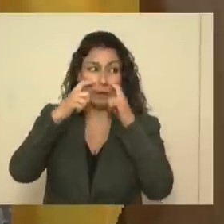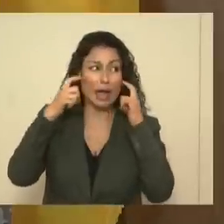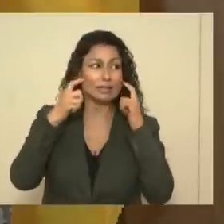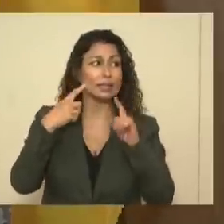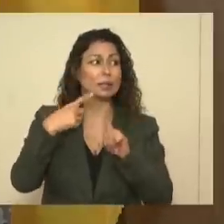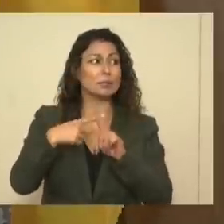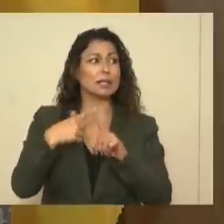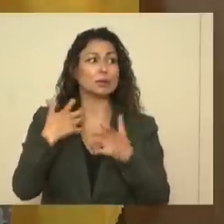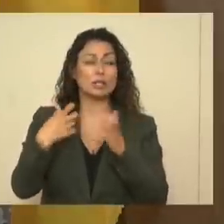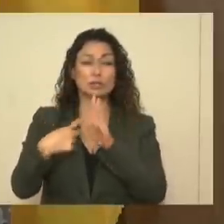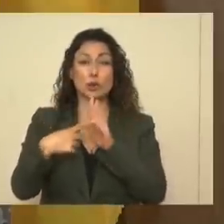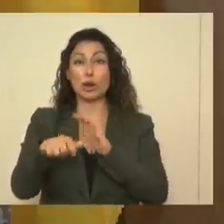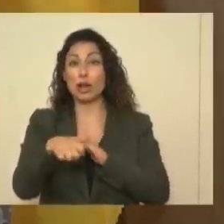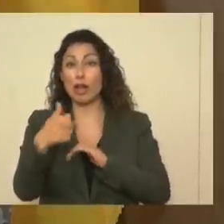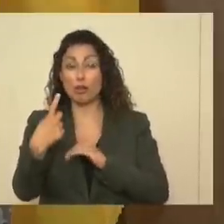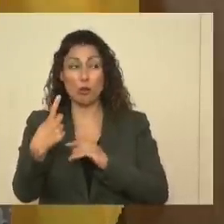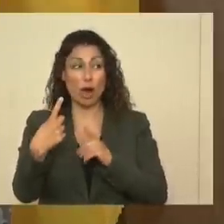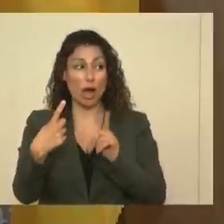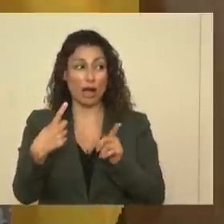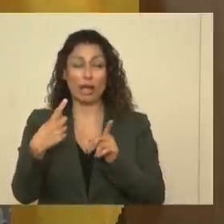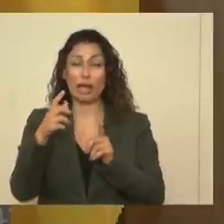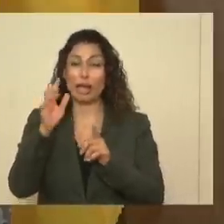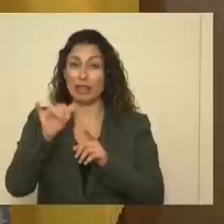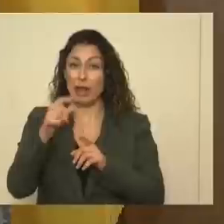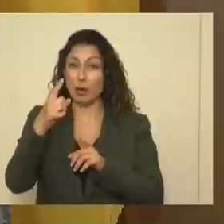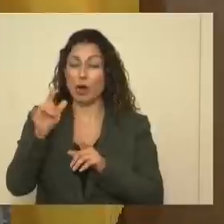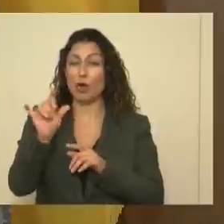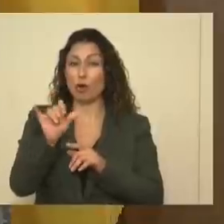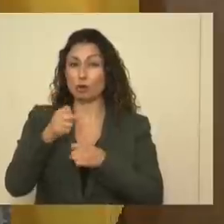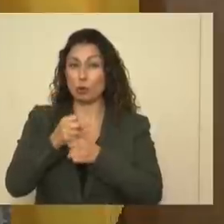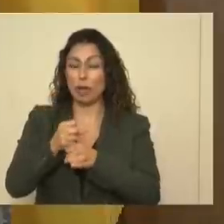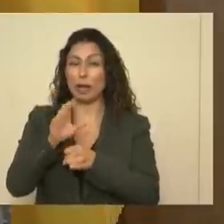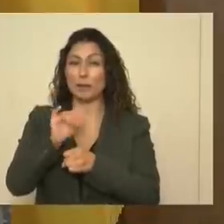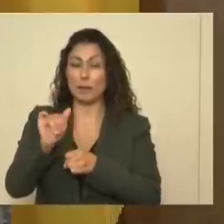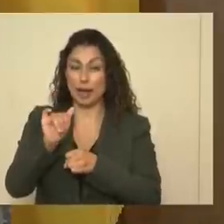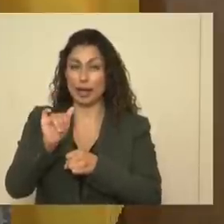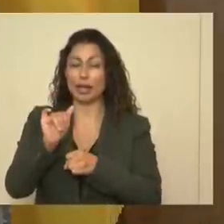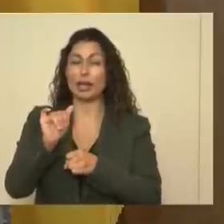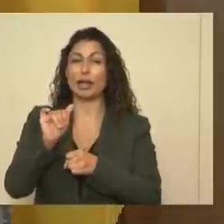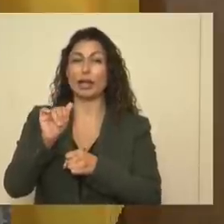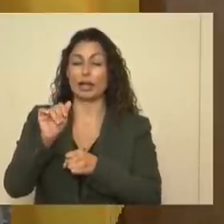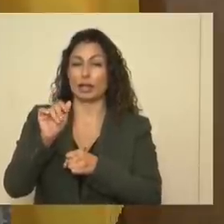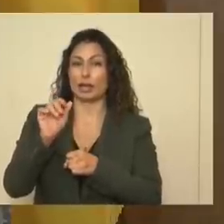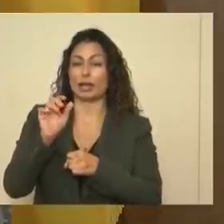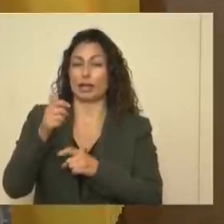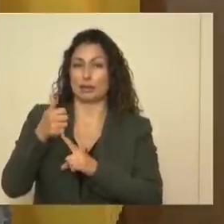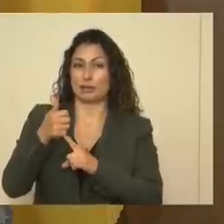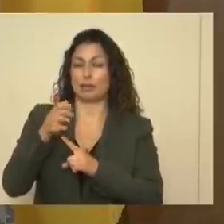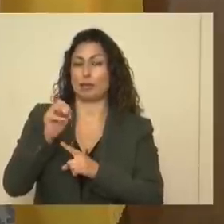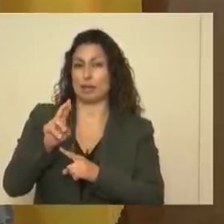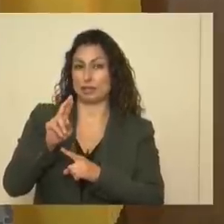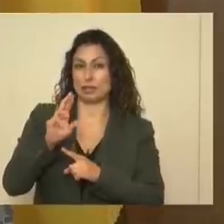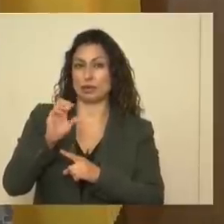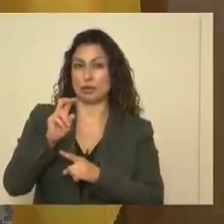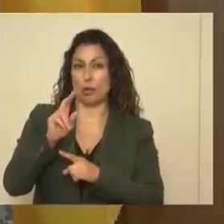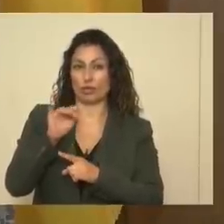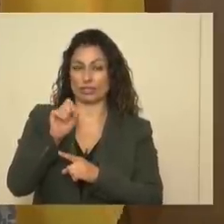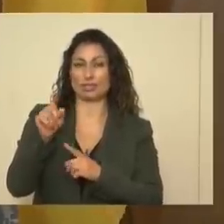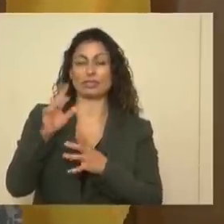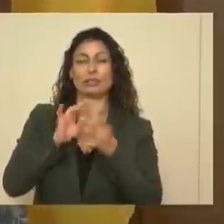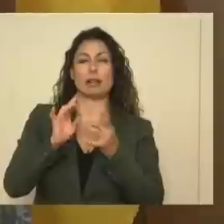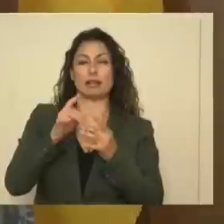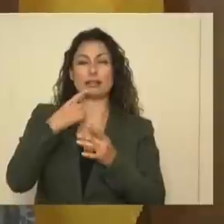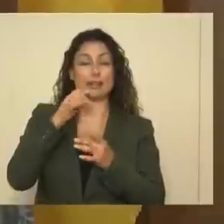also want to show another one. This mask was also made by Kuch, and Ms. Jacobus pointed out that this